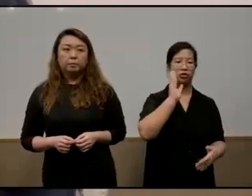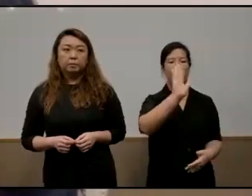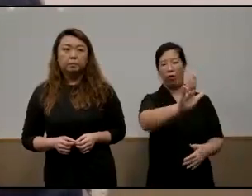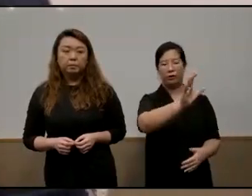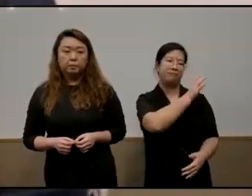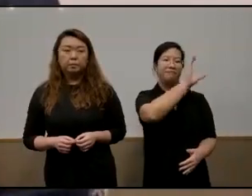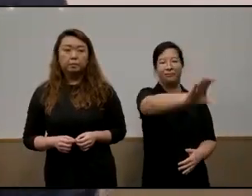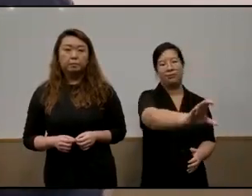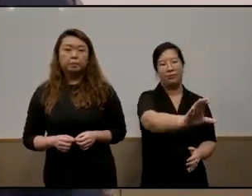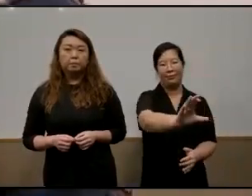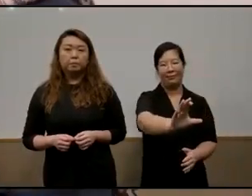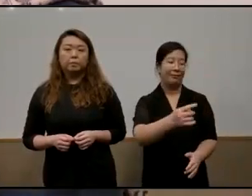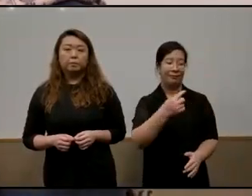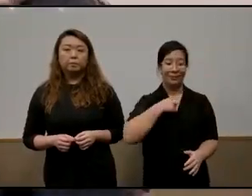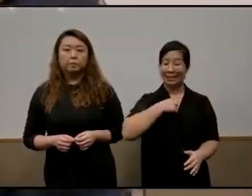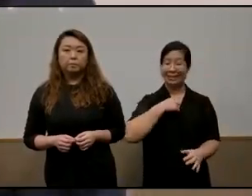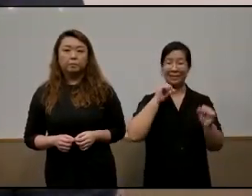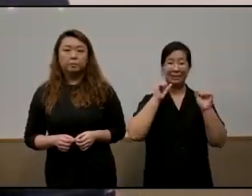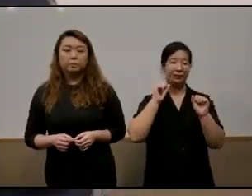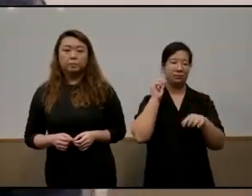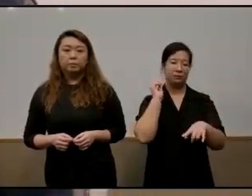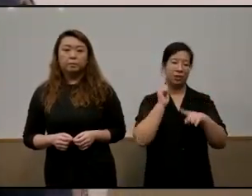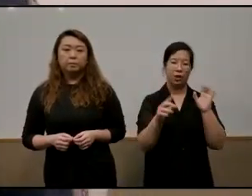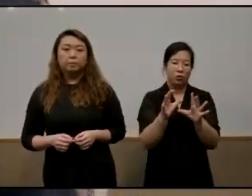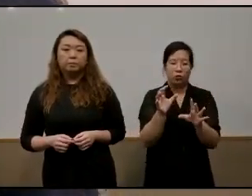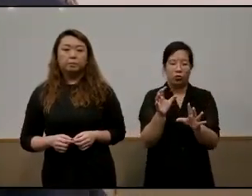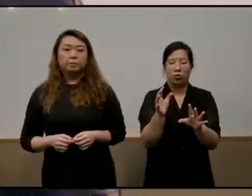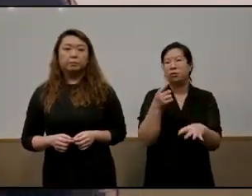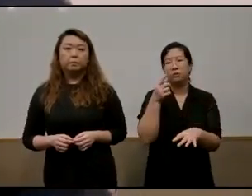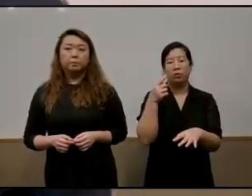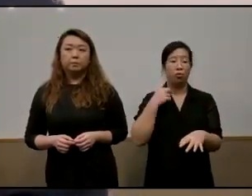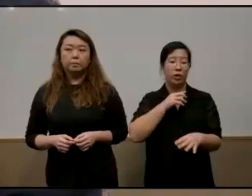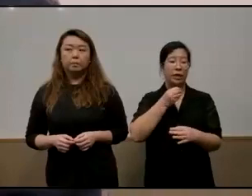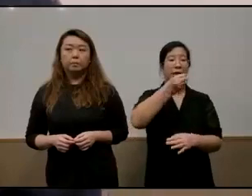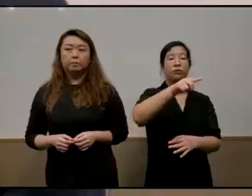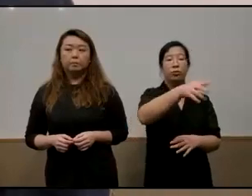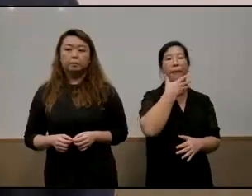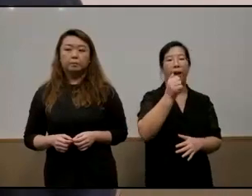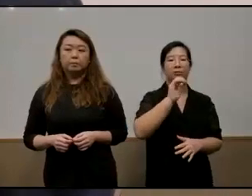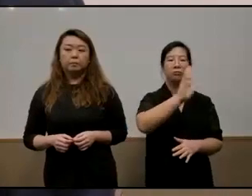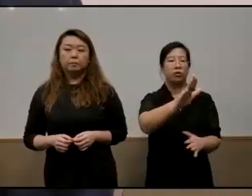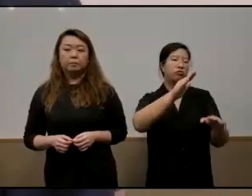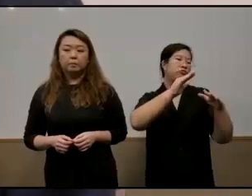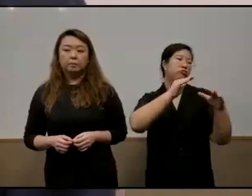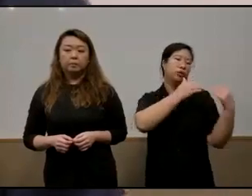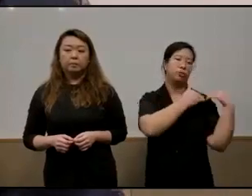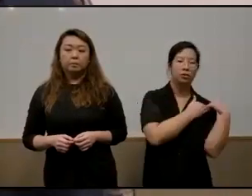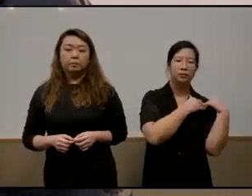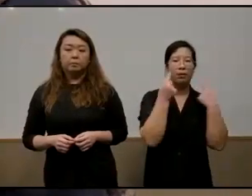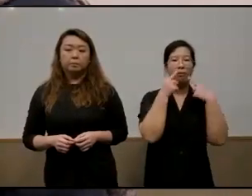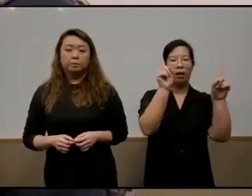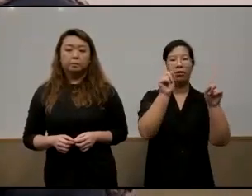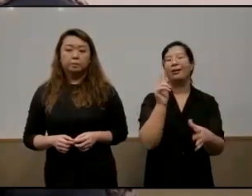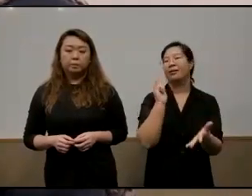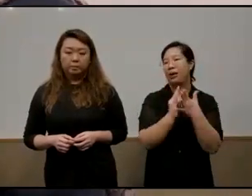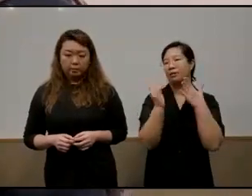right there's not much more i can do we have given you the best therefore it is your responsibility to do this and that to me is a